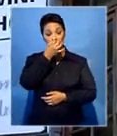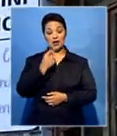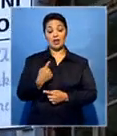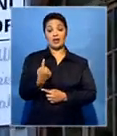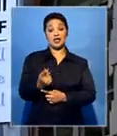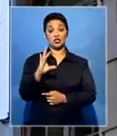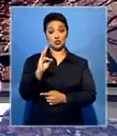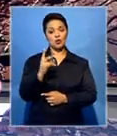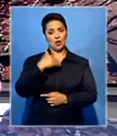next Wednesday. together. By the time